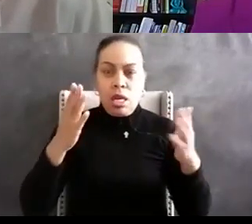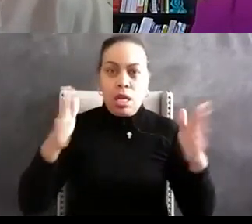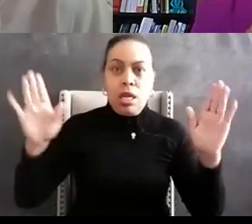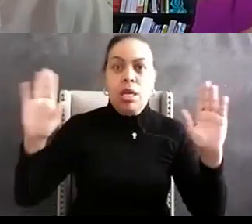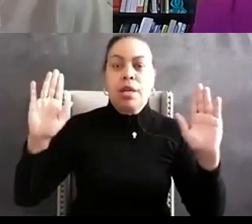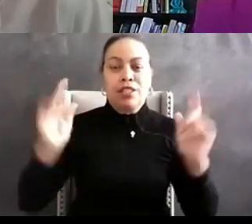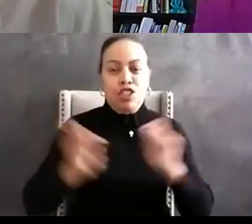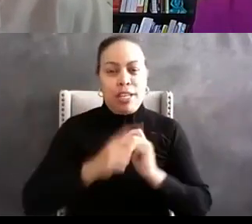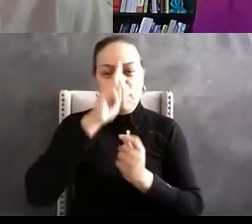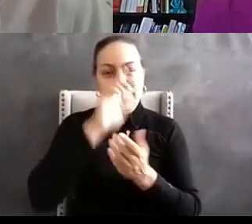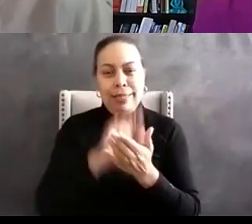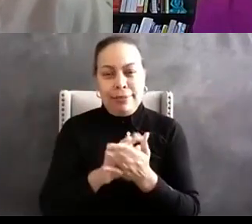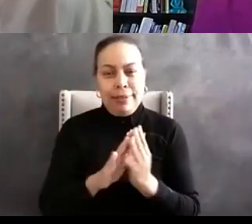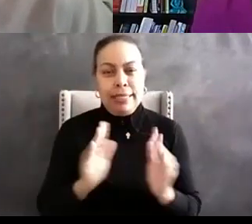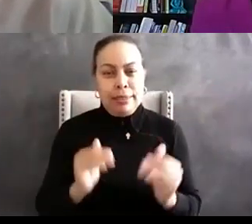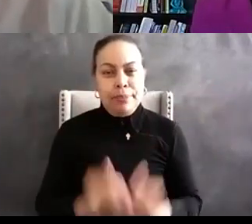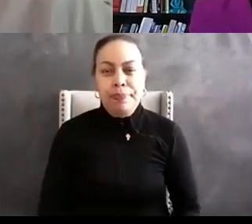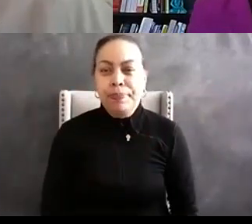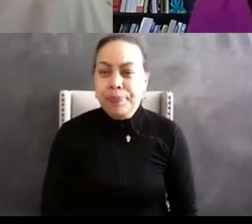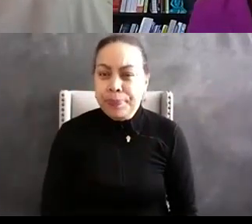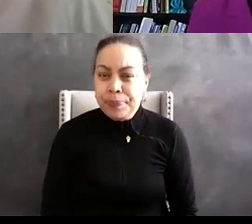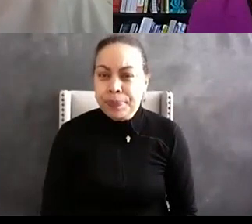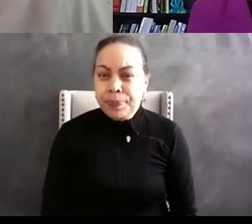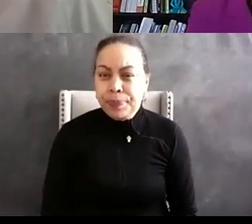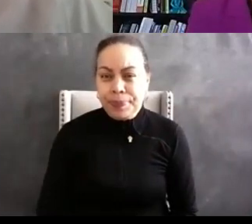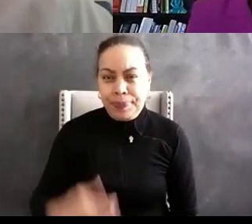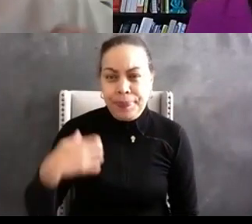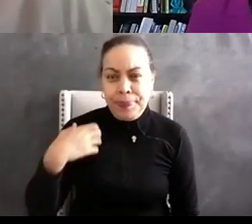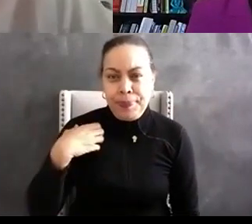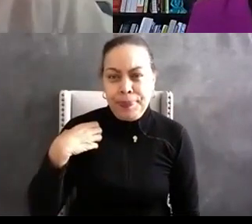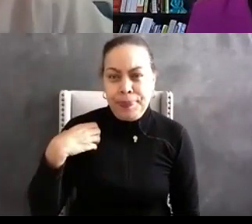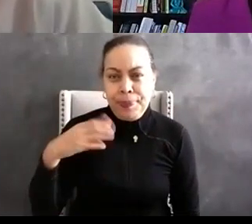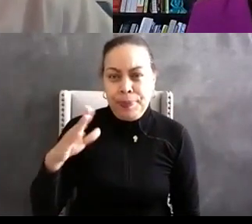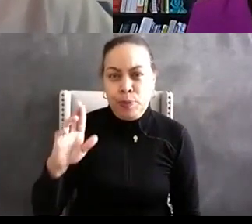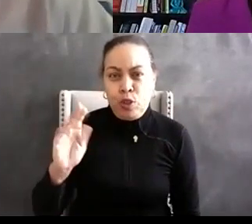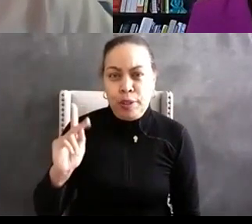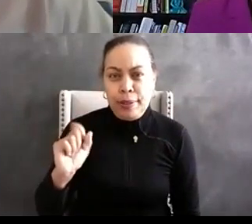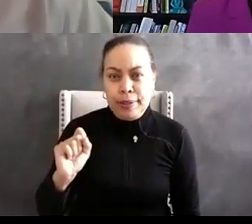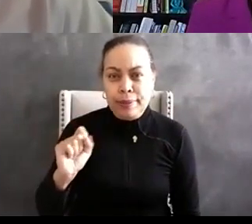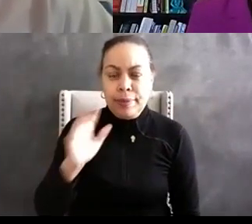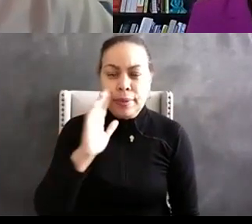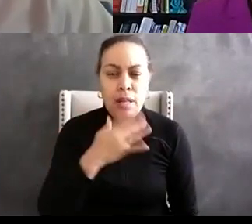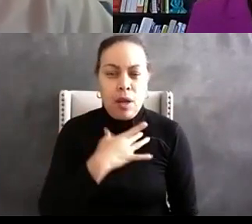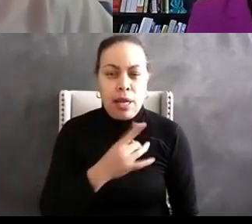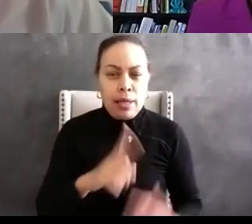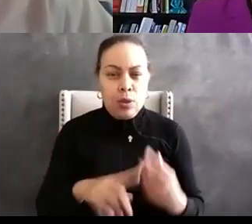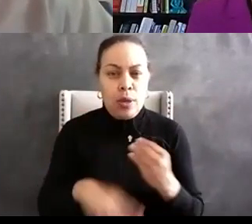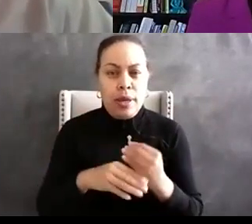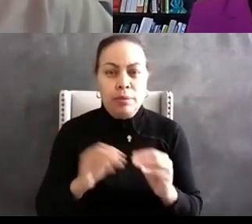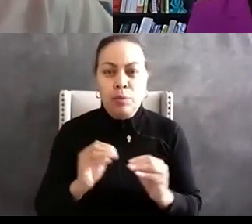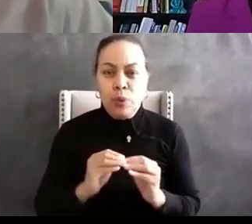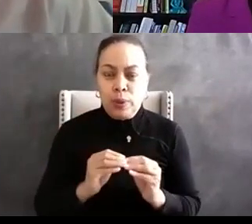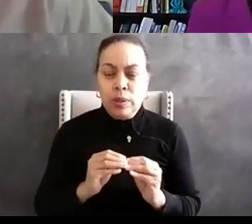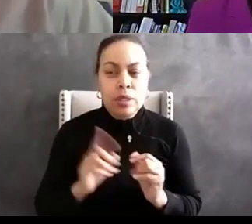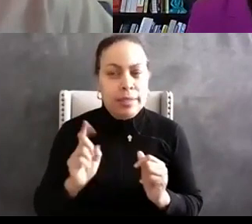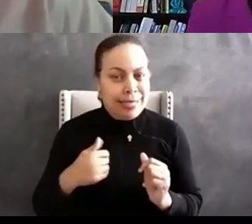and i'd like to piggyback on what patrick and here will said as well to add that um there's there needs to be a